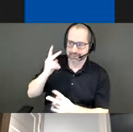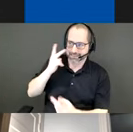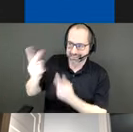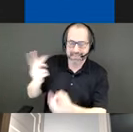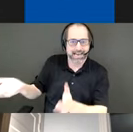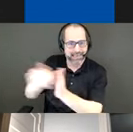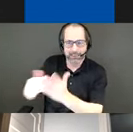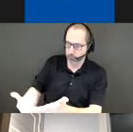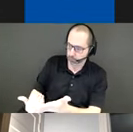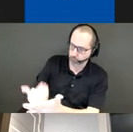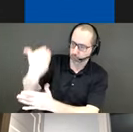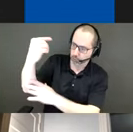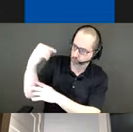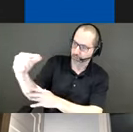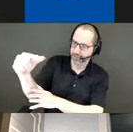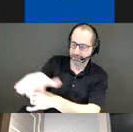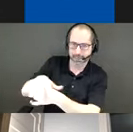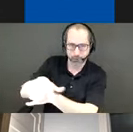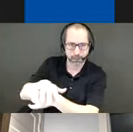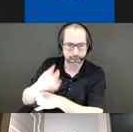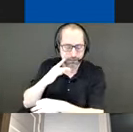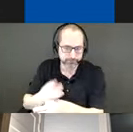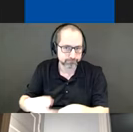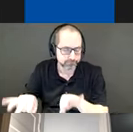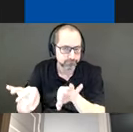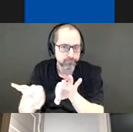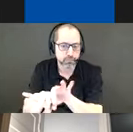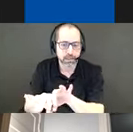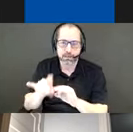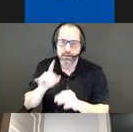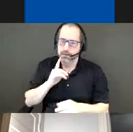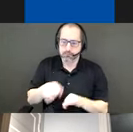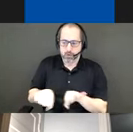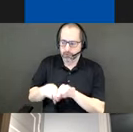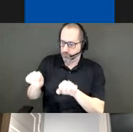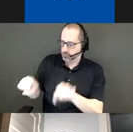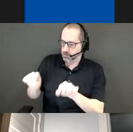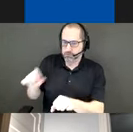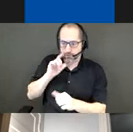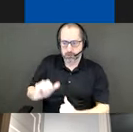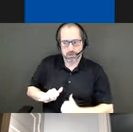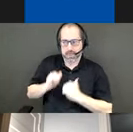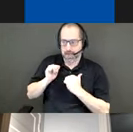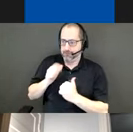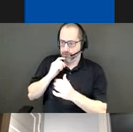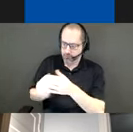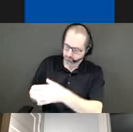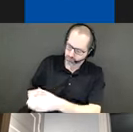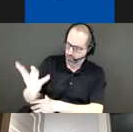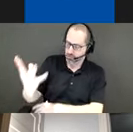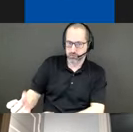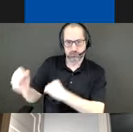multiply they possibilities for life and the possibilities for vibrant public life to come even to a place like